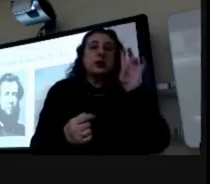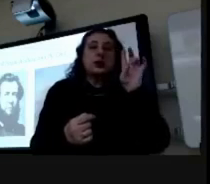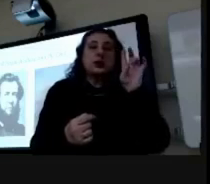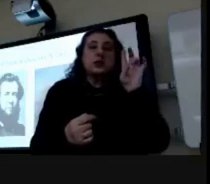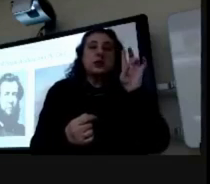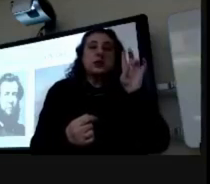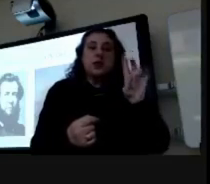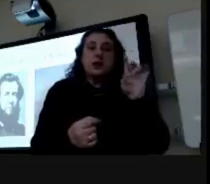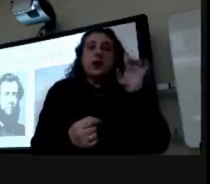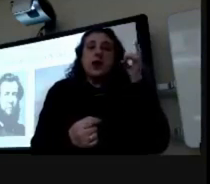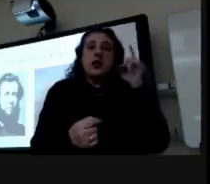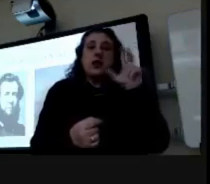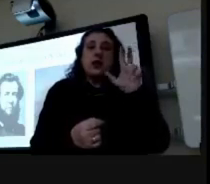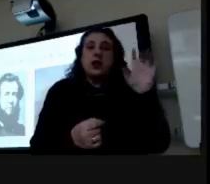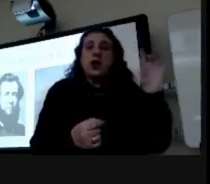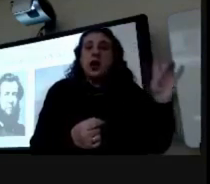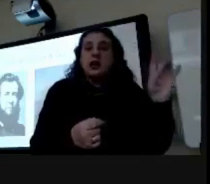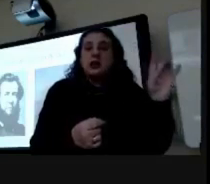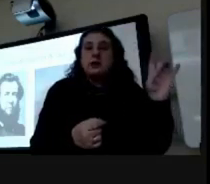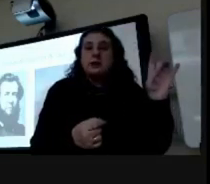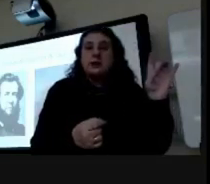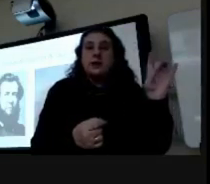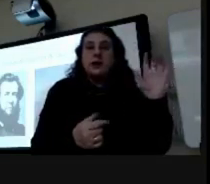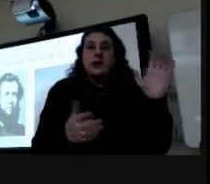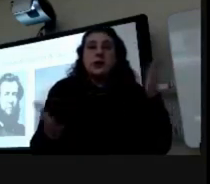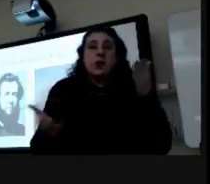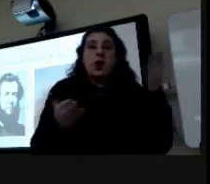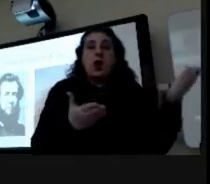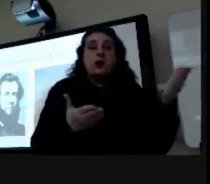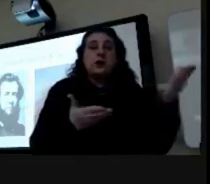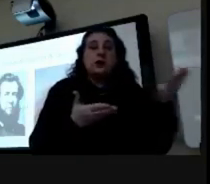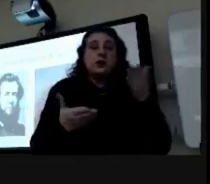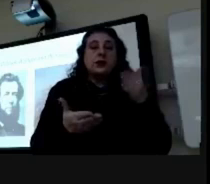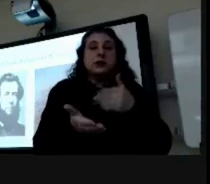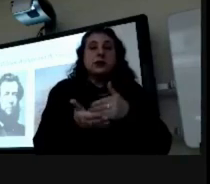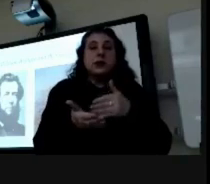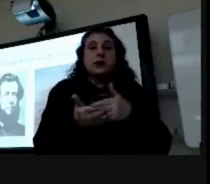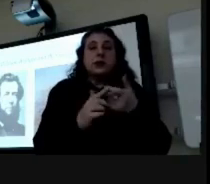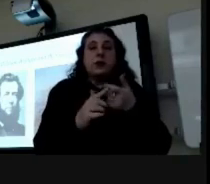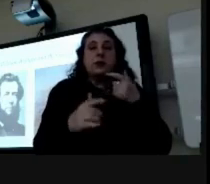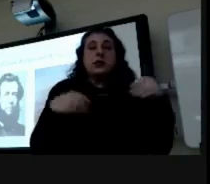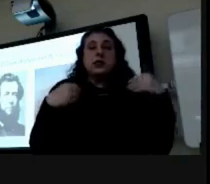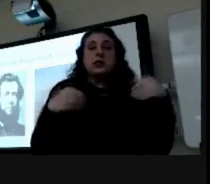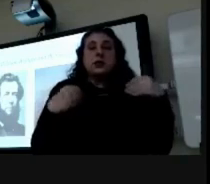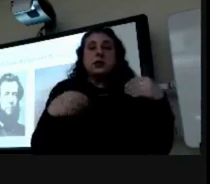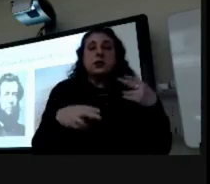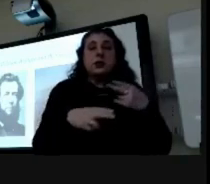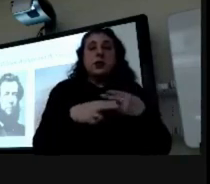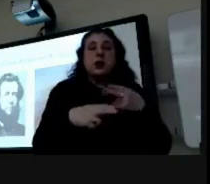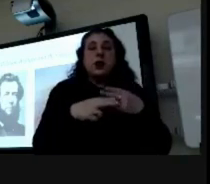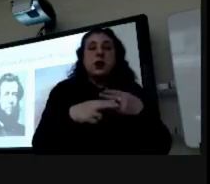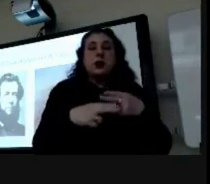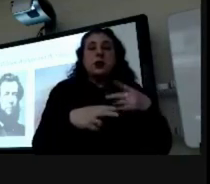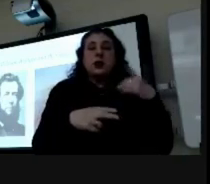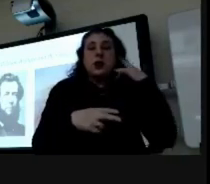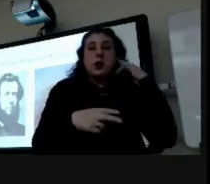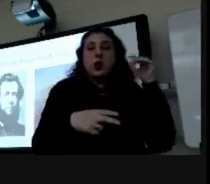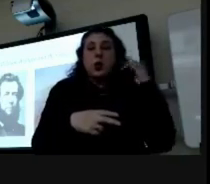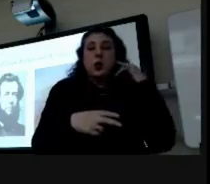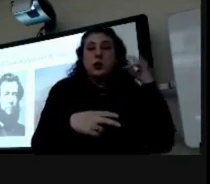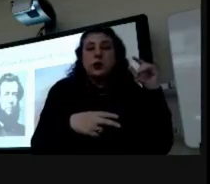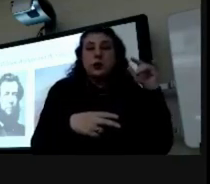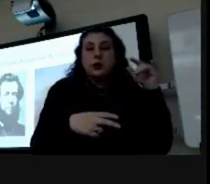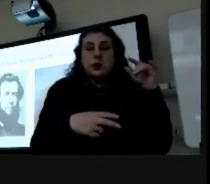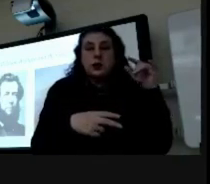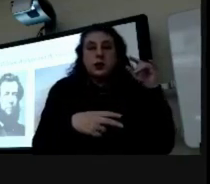he announced he would offer his services as a physician from his shop which he called the golden mortar and it was very